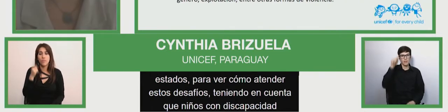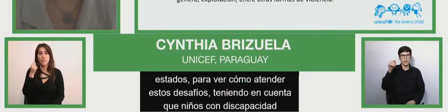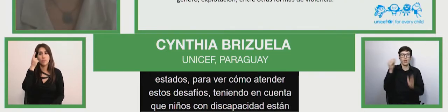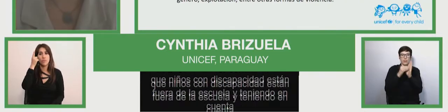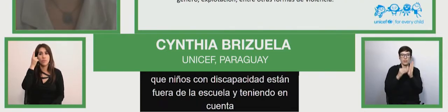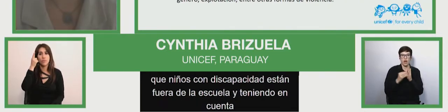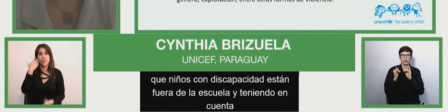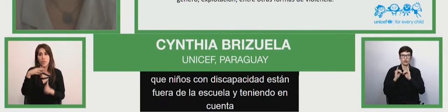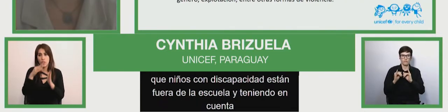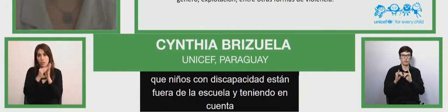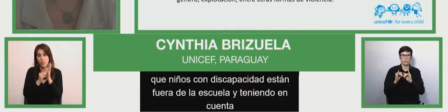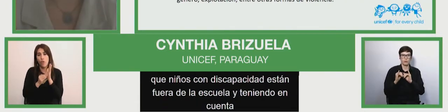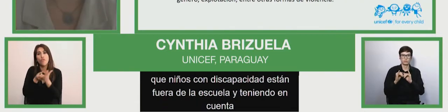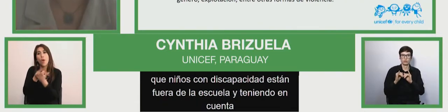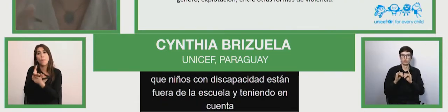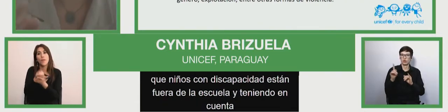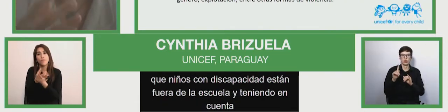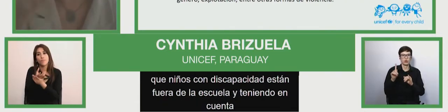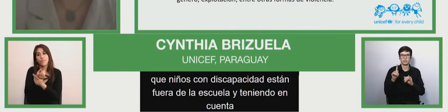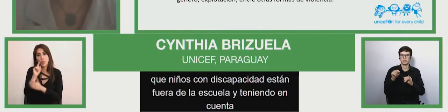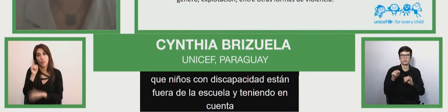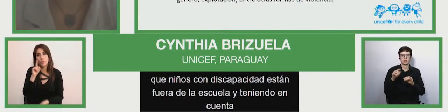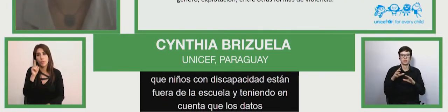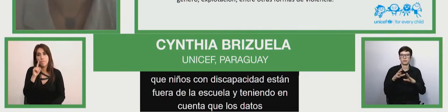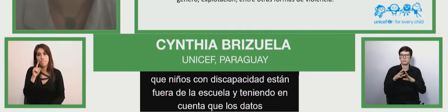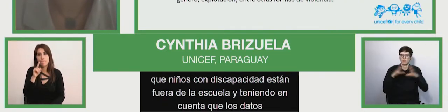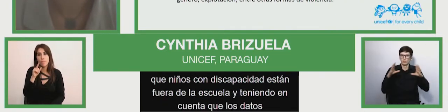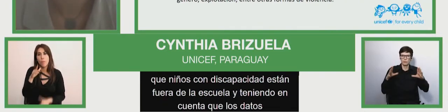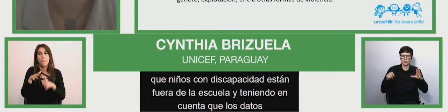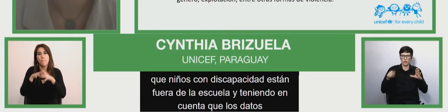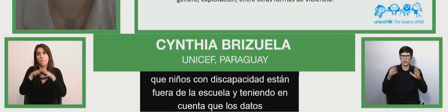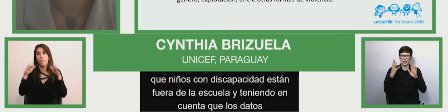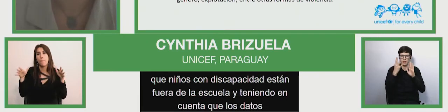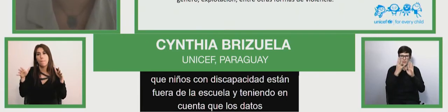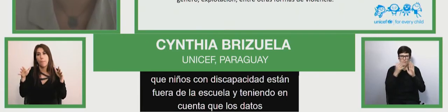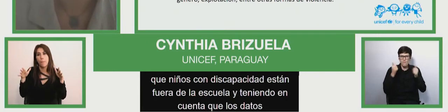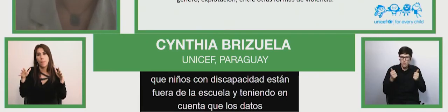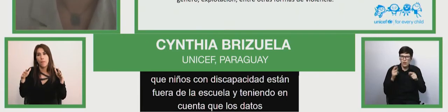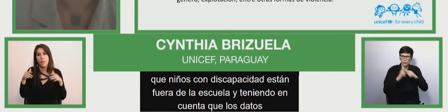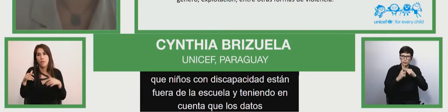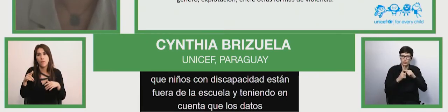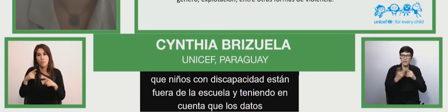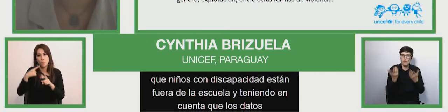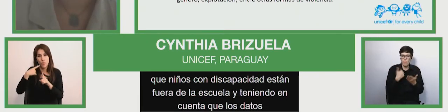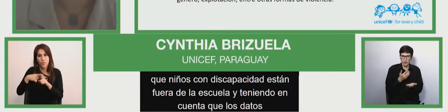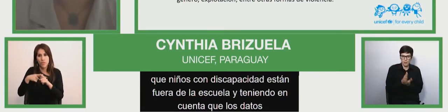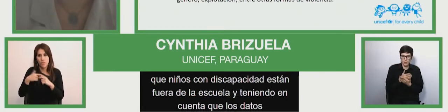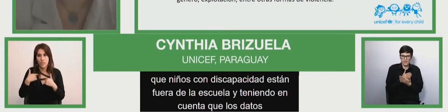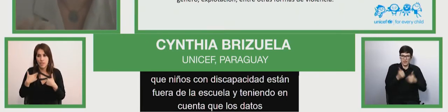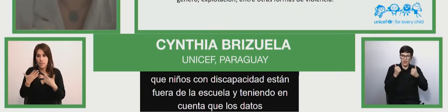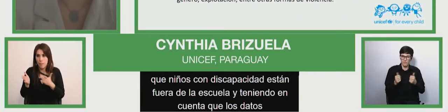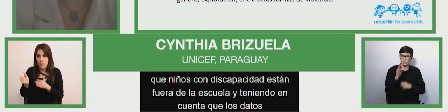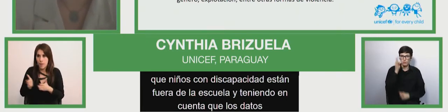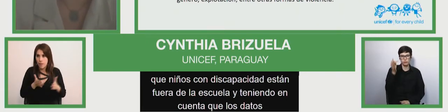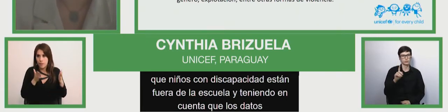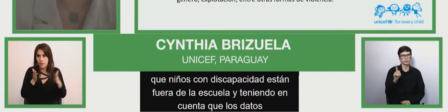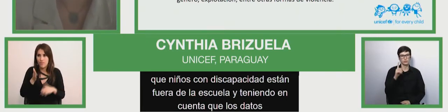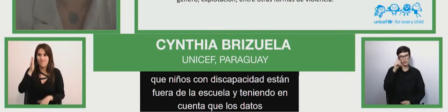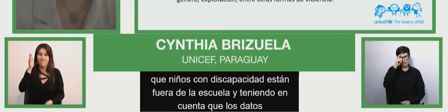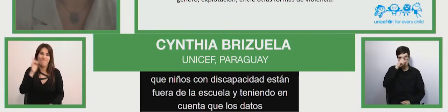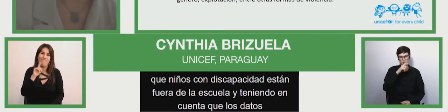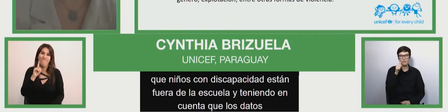they do not gather characteristics that we have in order to have appropriate planning so the educational planning